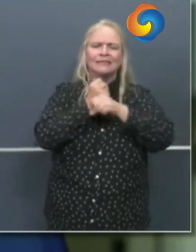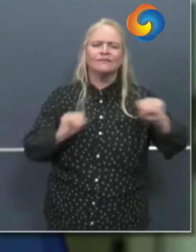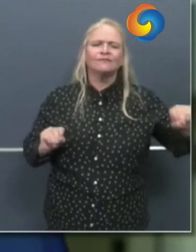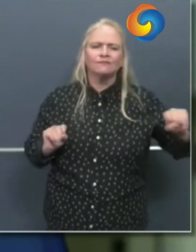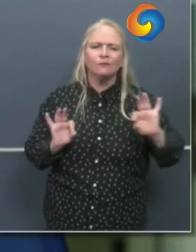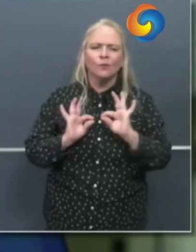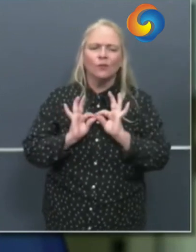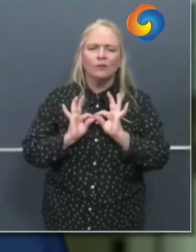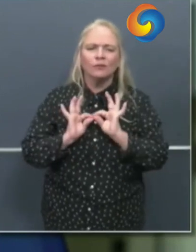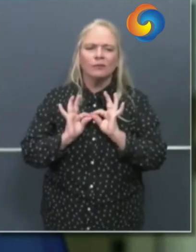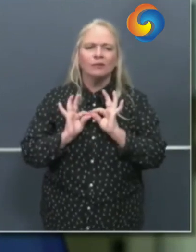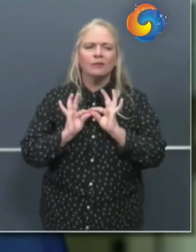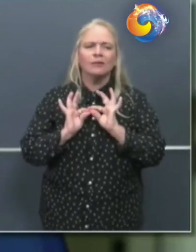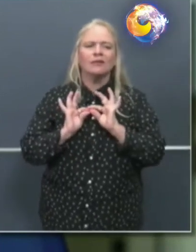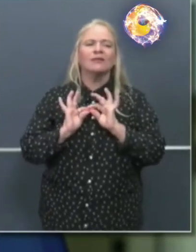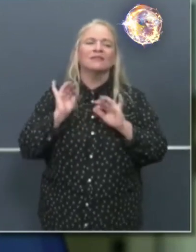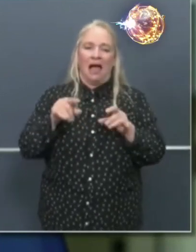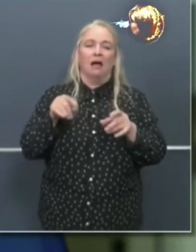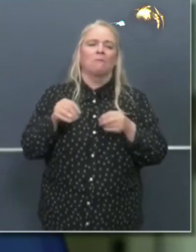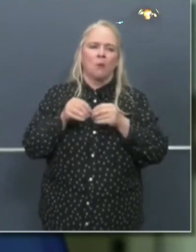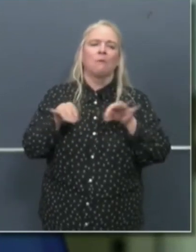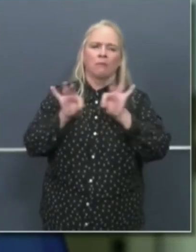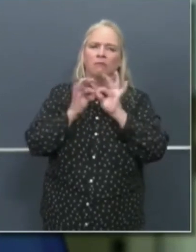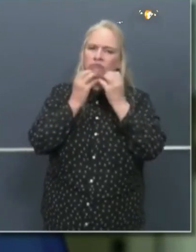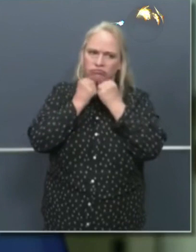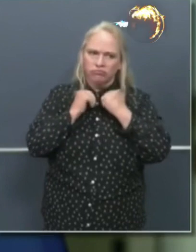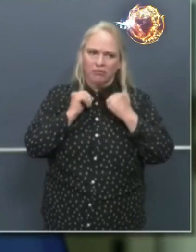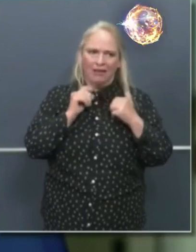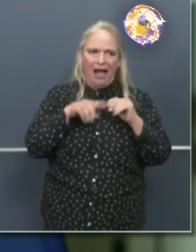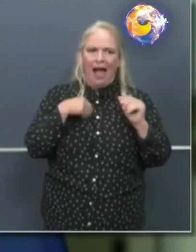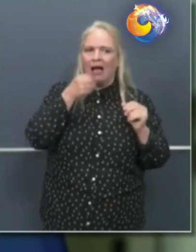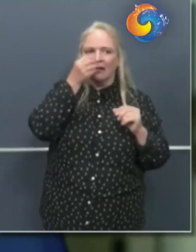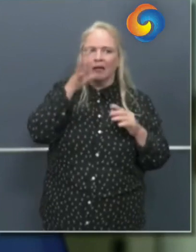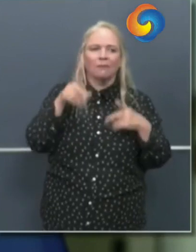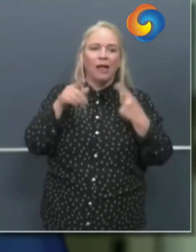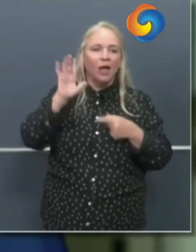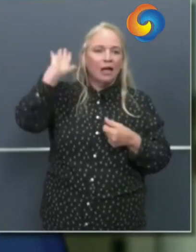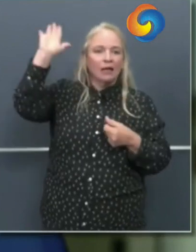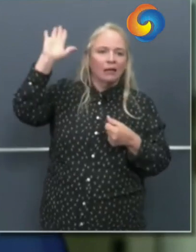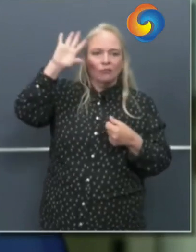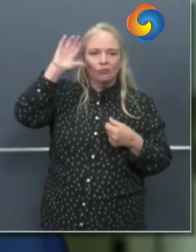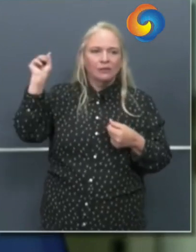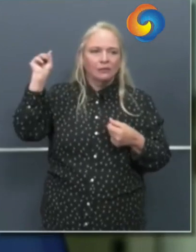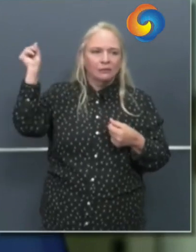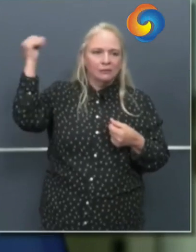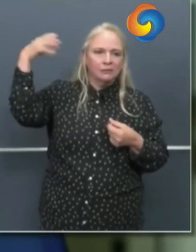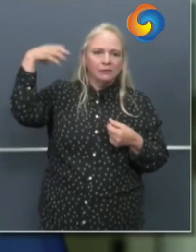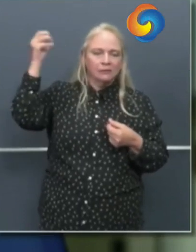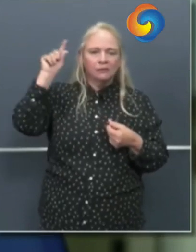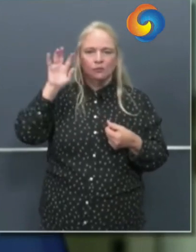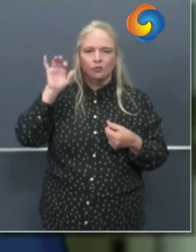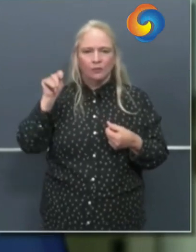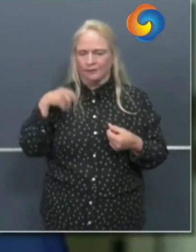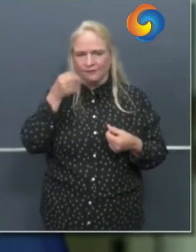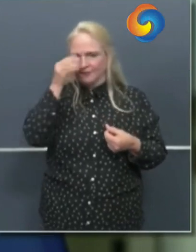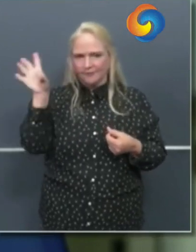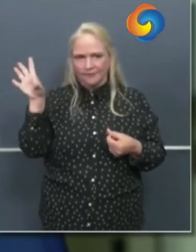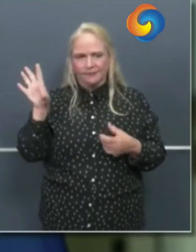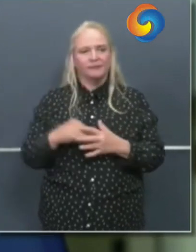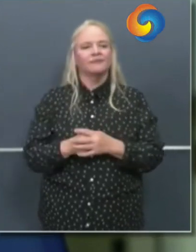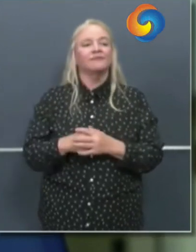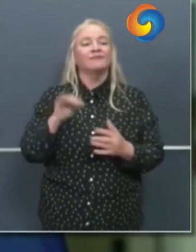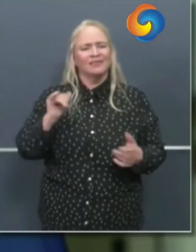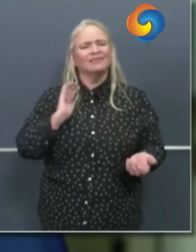that more than i fear a tweet i fear that as a foundational principle of responsibility to protect